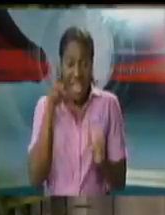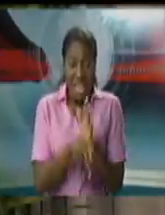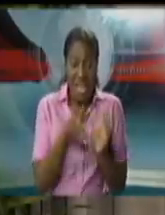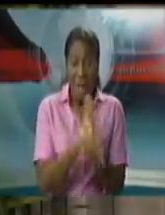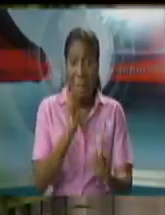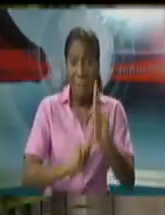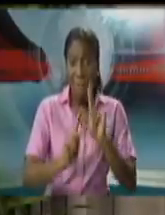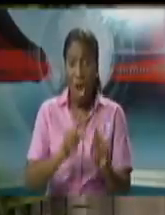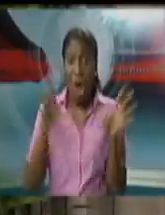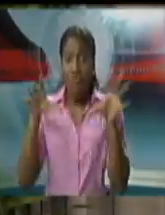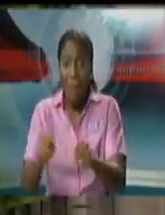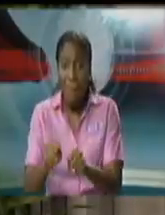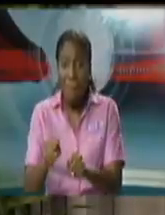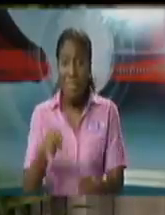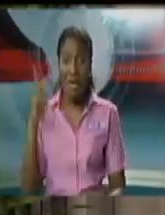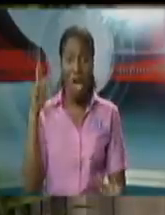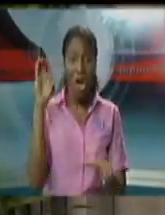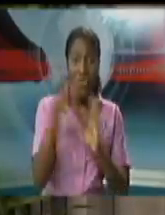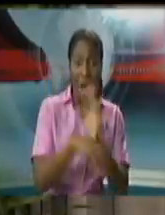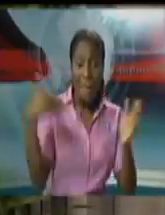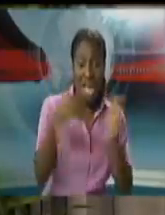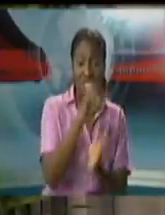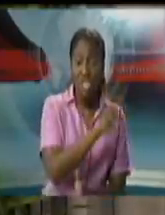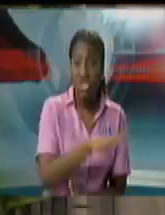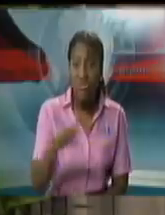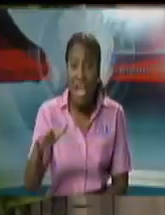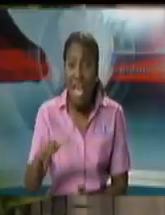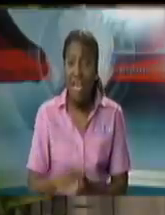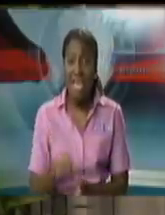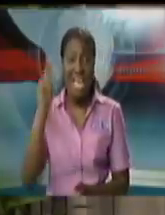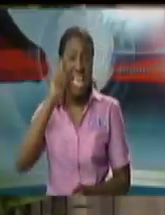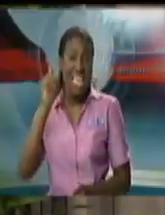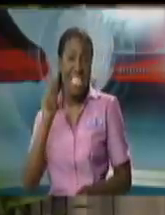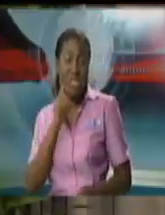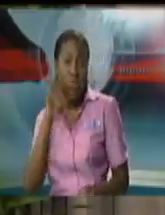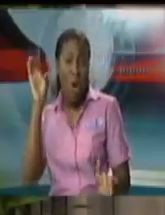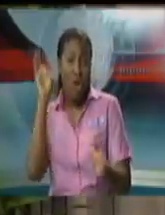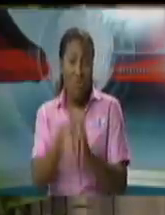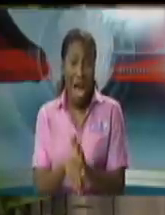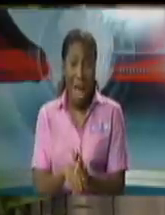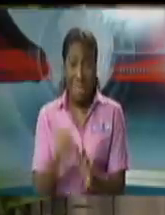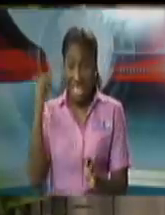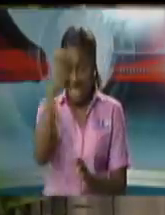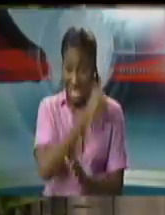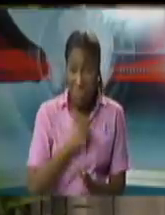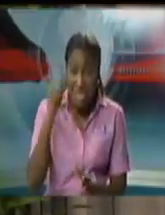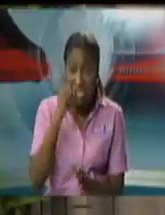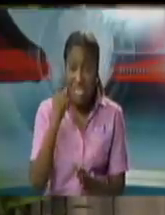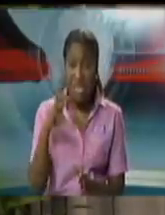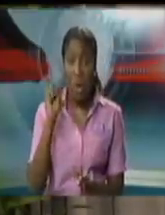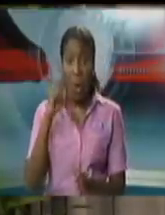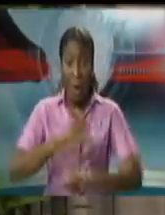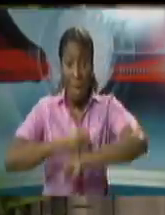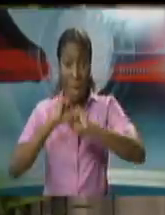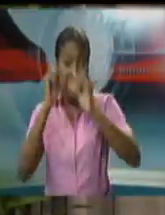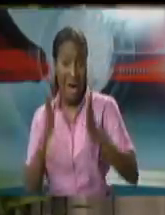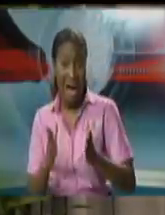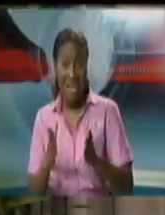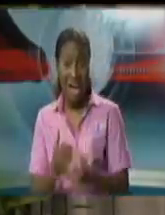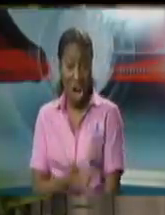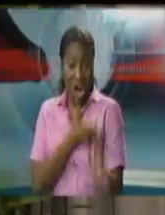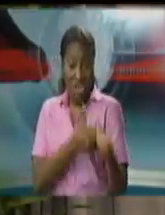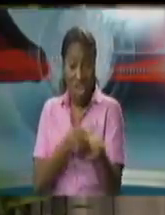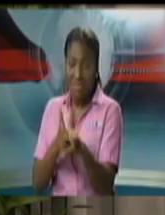offenses against children, all sexual offenses of a particularly heavy type, anti-terrorism, firearms,